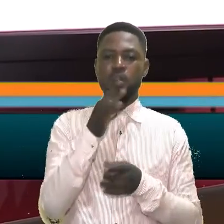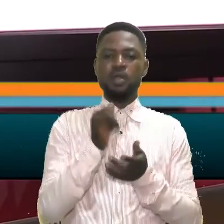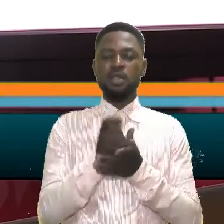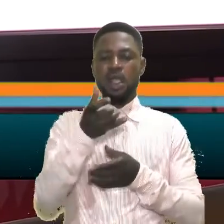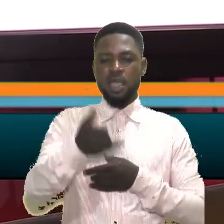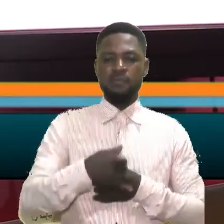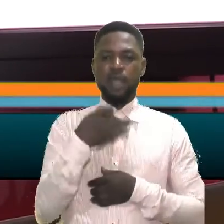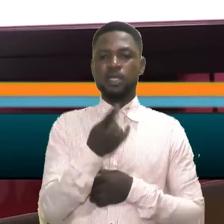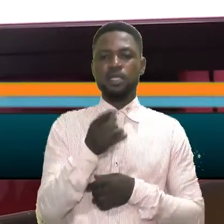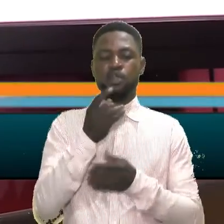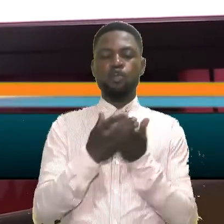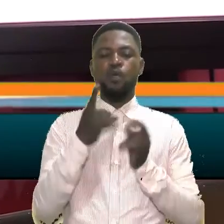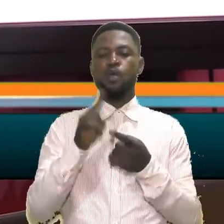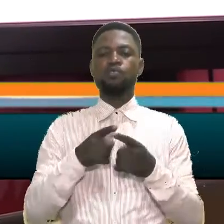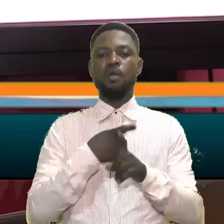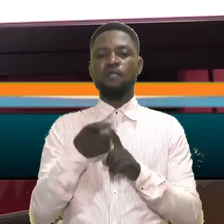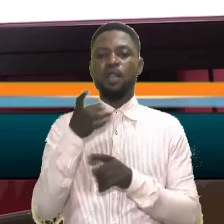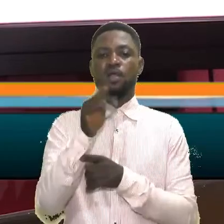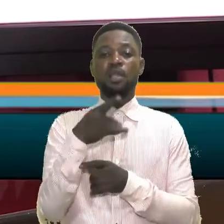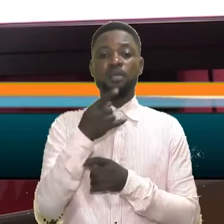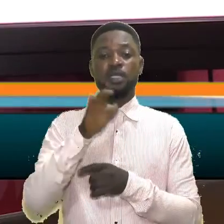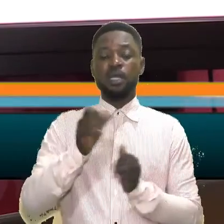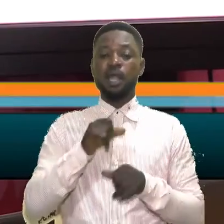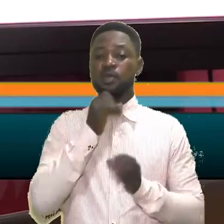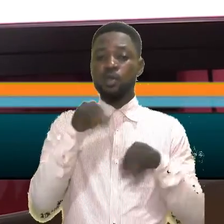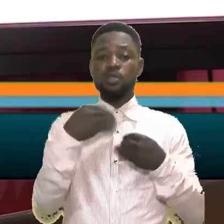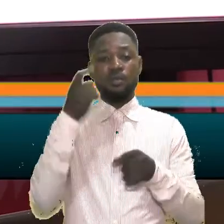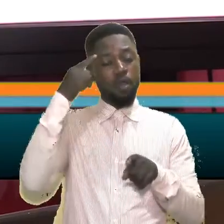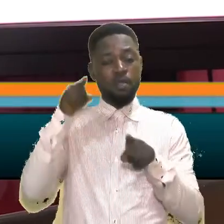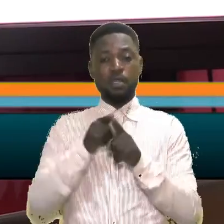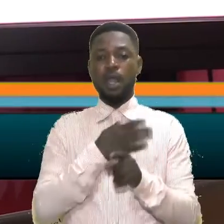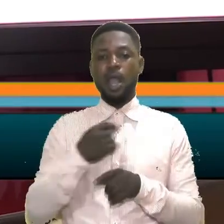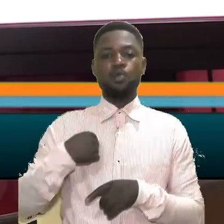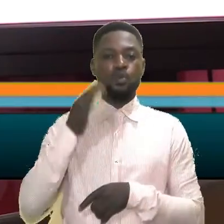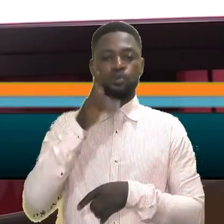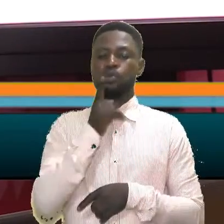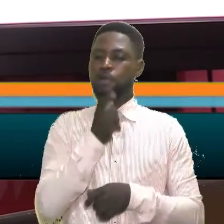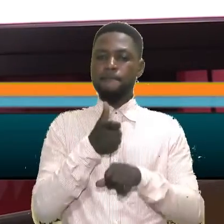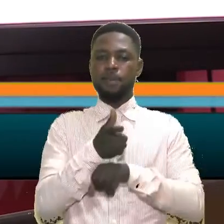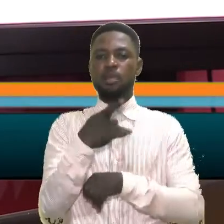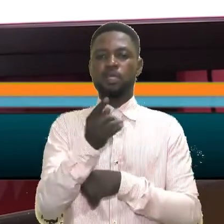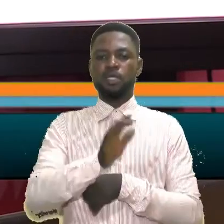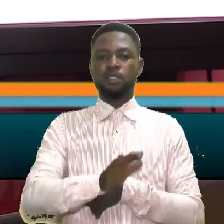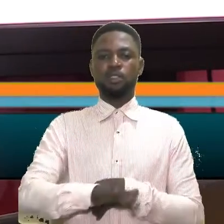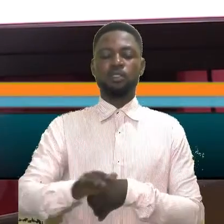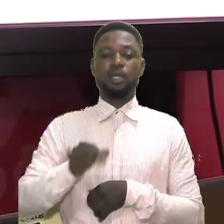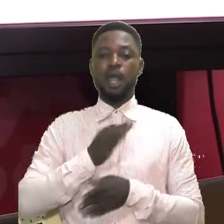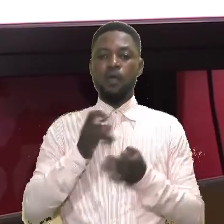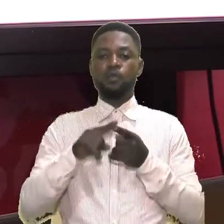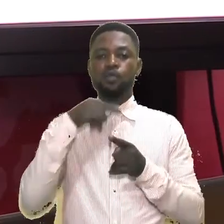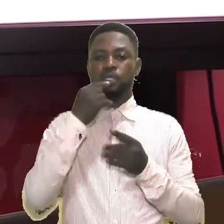attracting anyone to violate them. A child cannot give consent according to her and we should not blame the children.